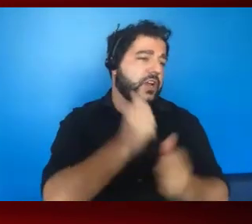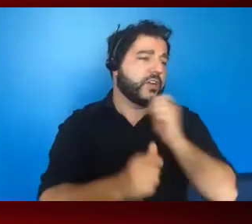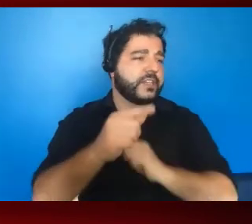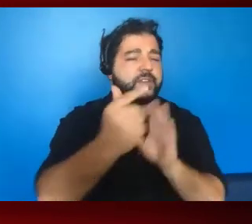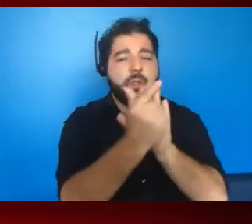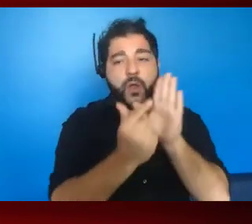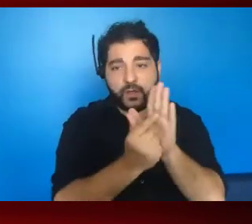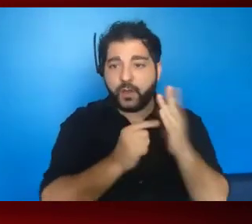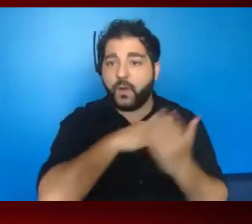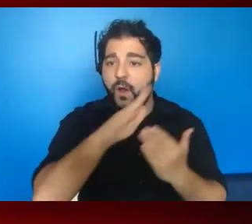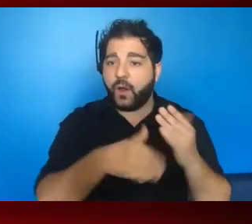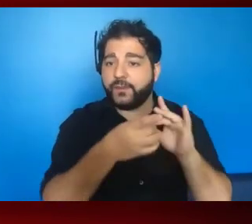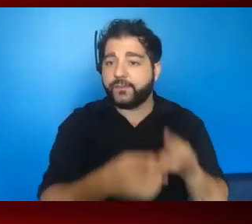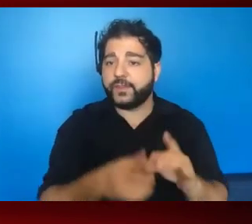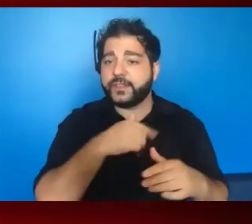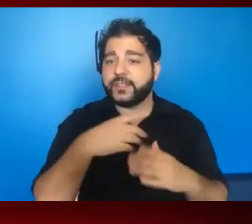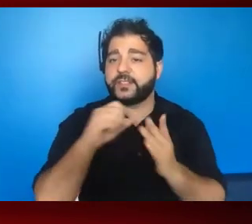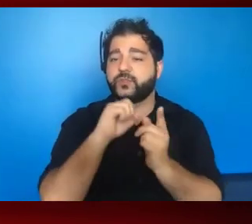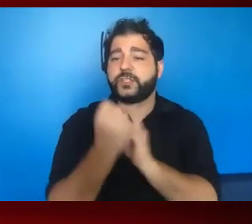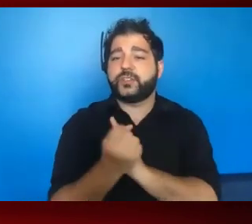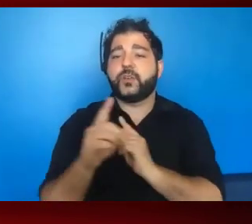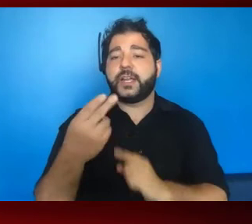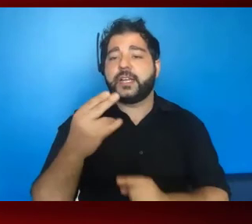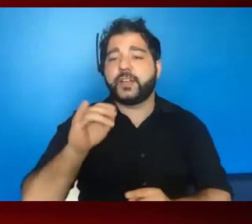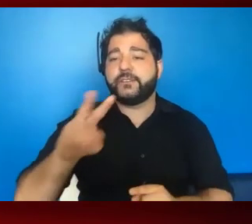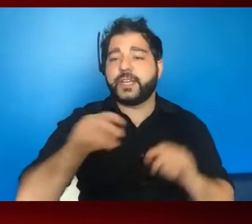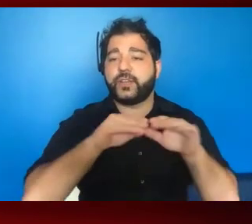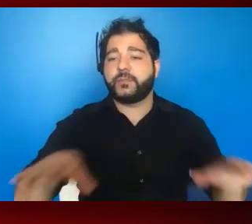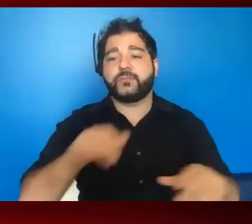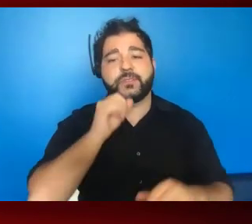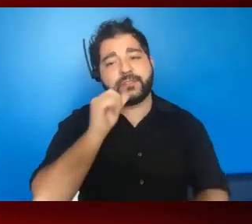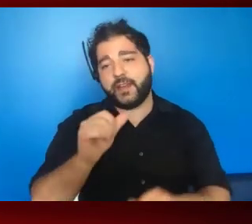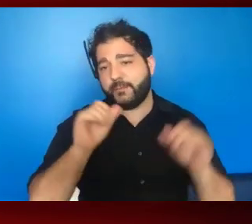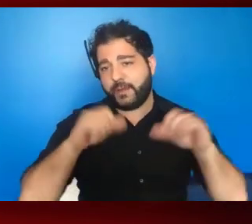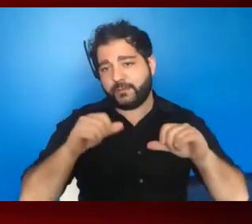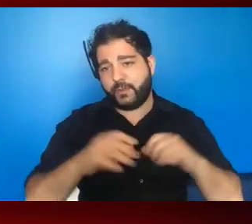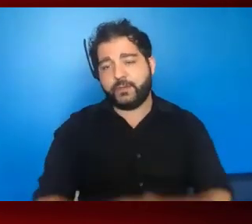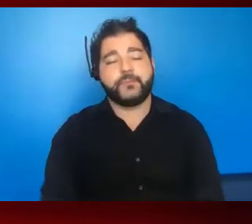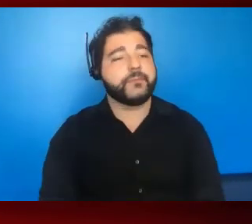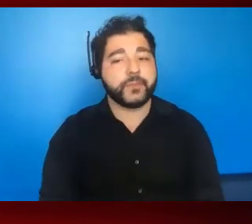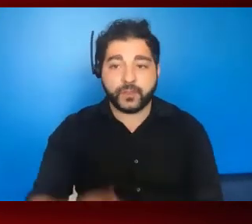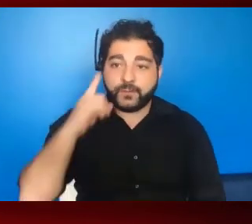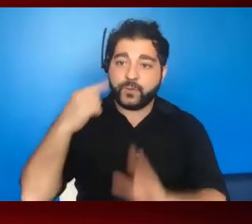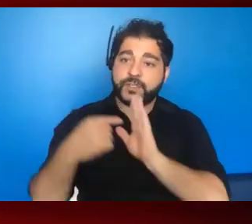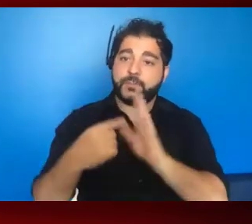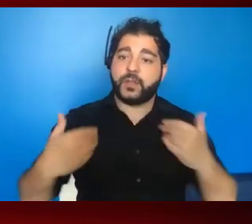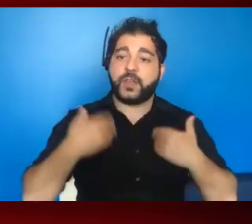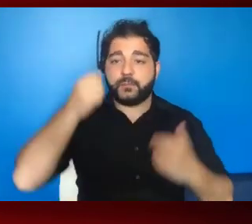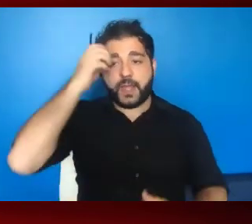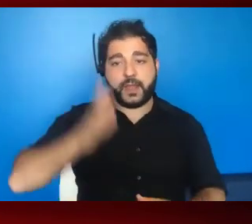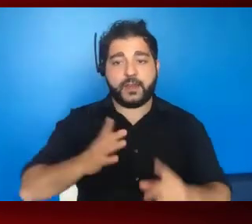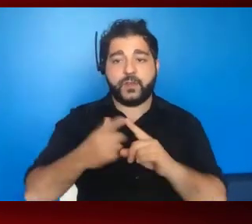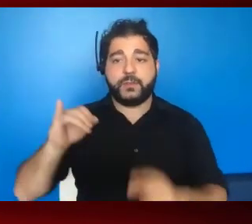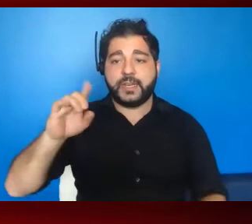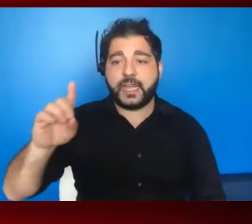all in situations where HIV transmission wasn't even possible. For example, a young man from Indiana